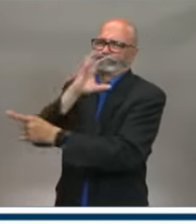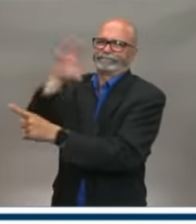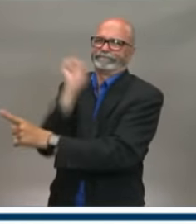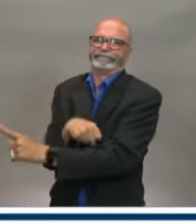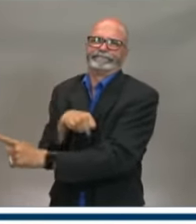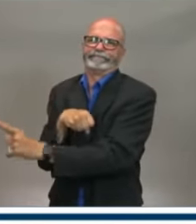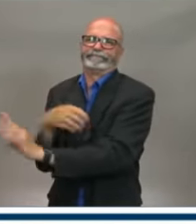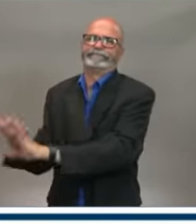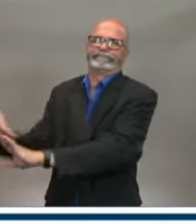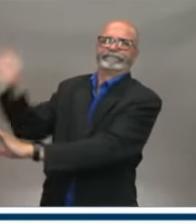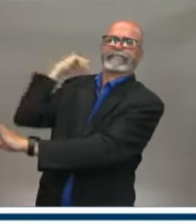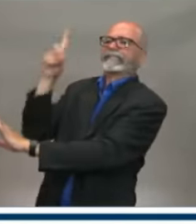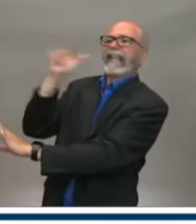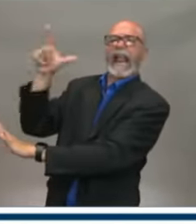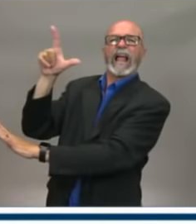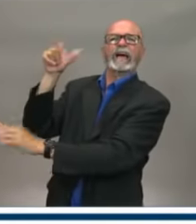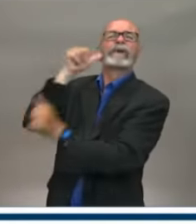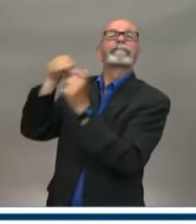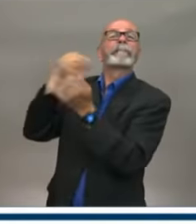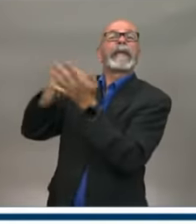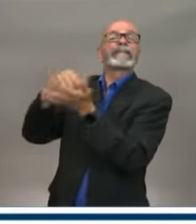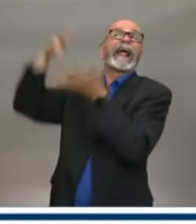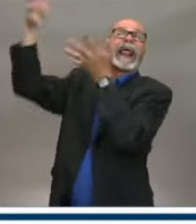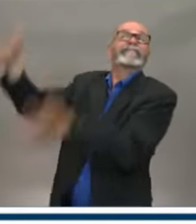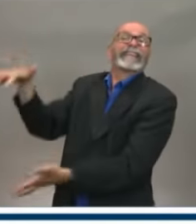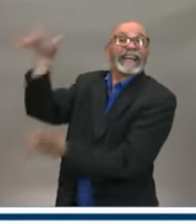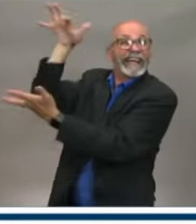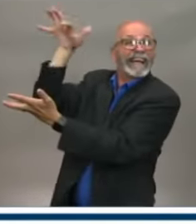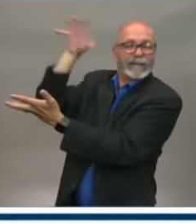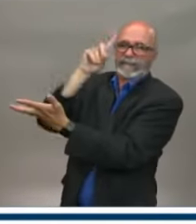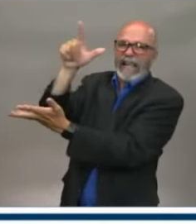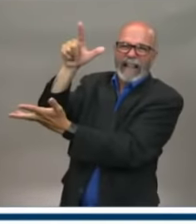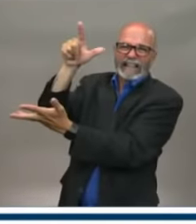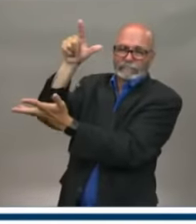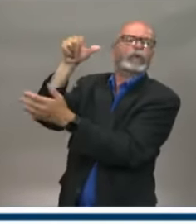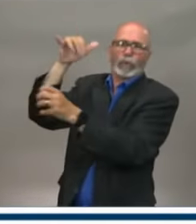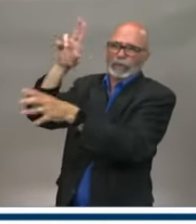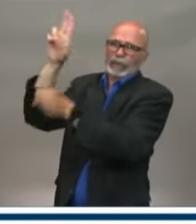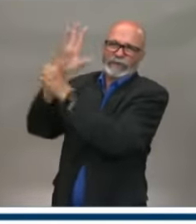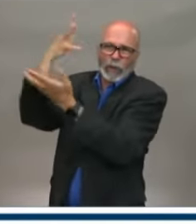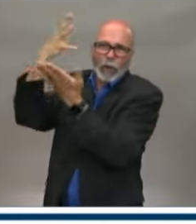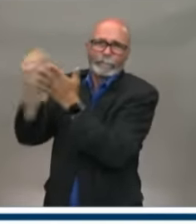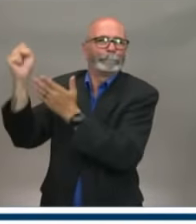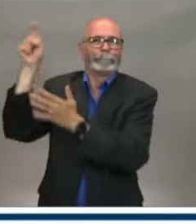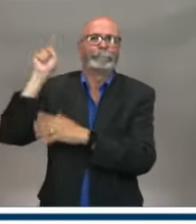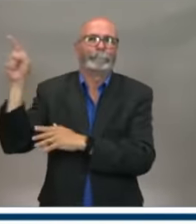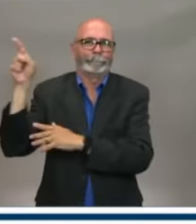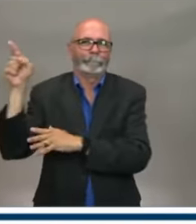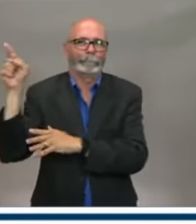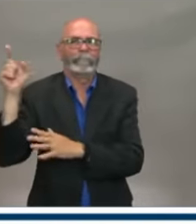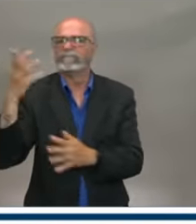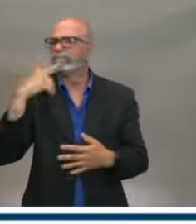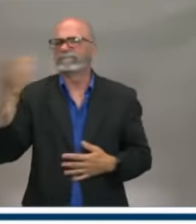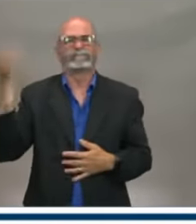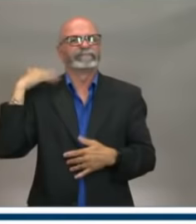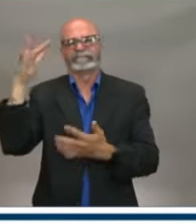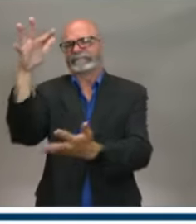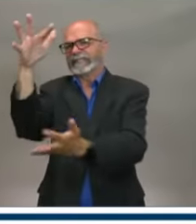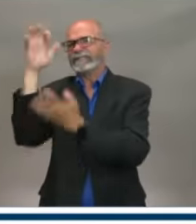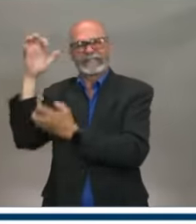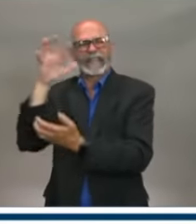we have, there was money left over in those, as well as, as you know, we had an additional $5 million. So we combined